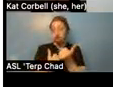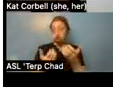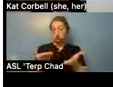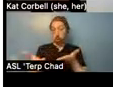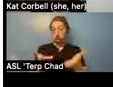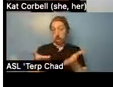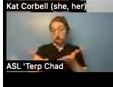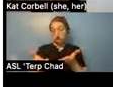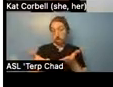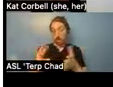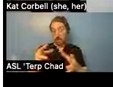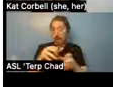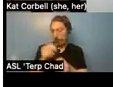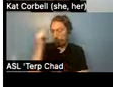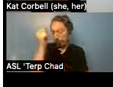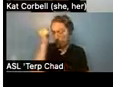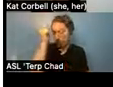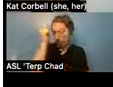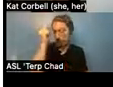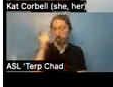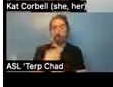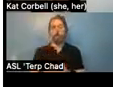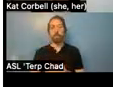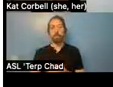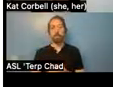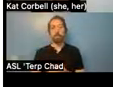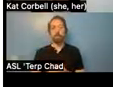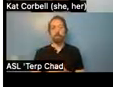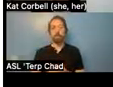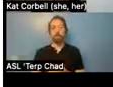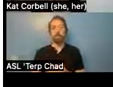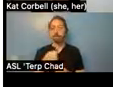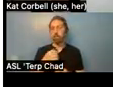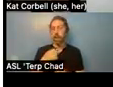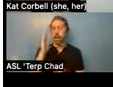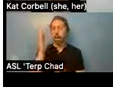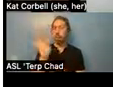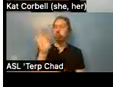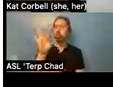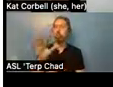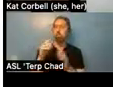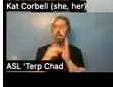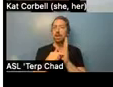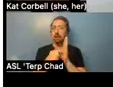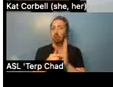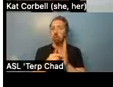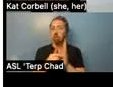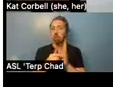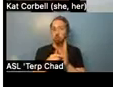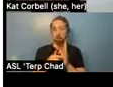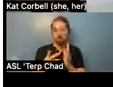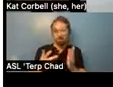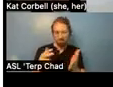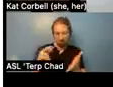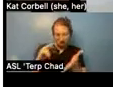can give a little, um, a few examples from my own experience of what that means. What are these, uh,